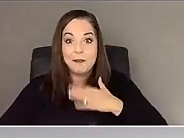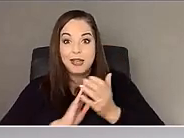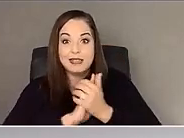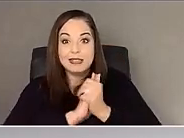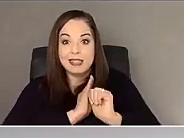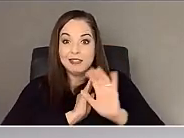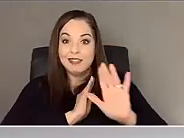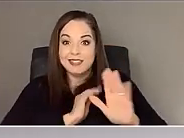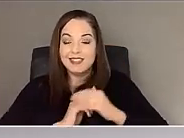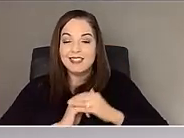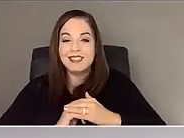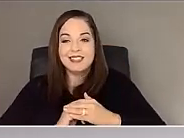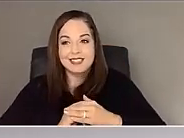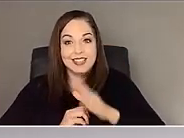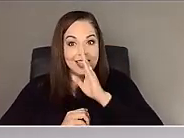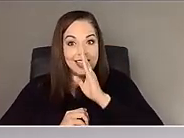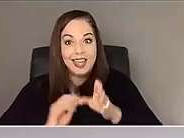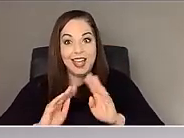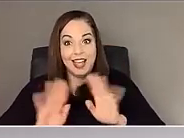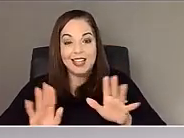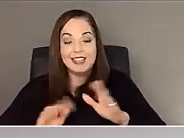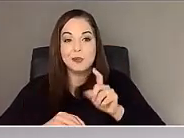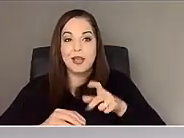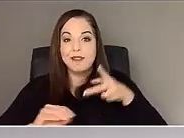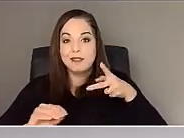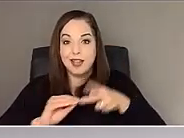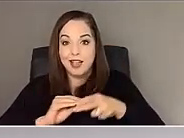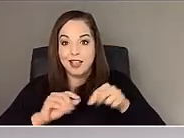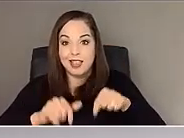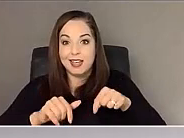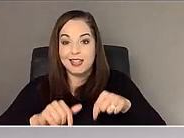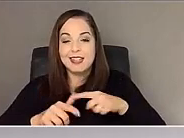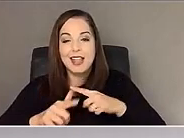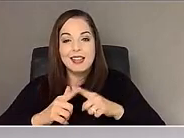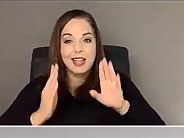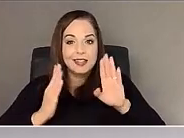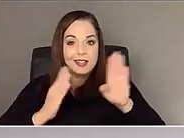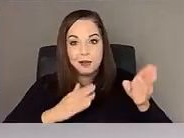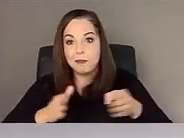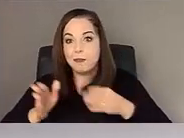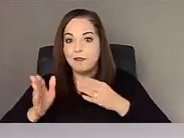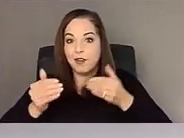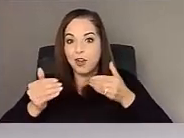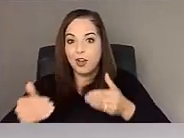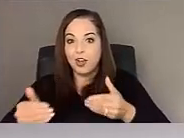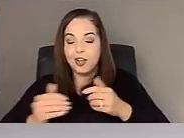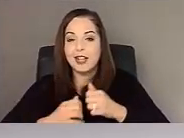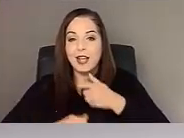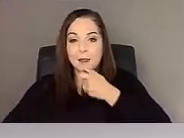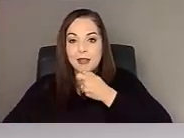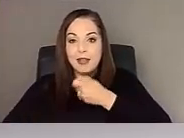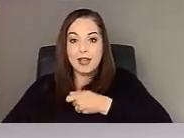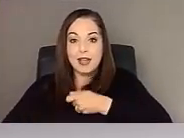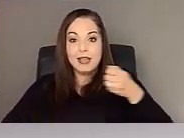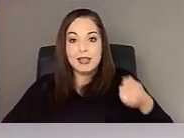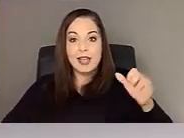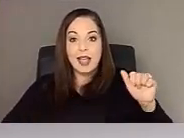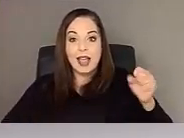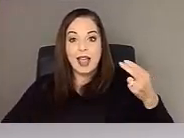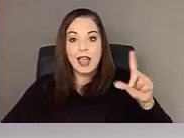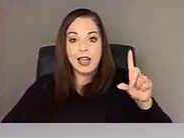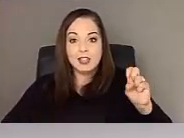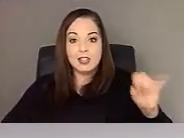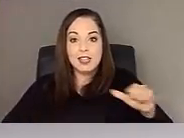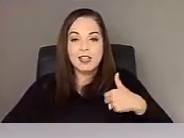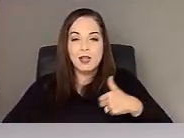Um, and toward that, we are going to have to cut this off and candidly move over. I'm going to hand the mic back to Ashley, so we can